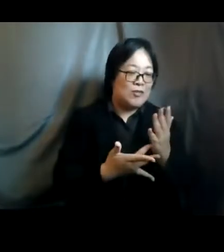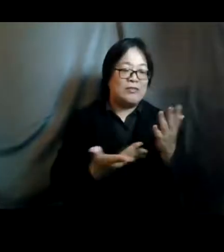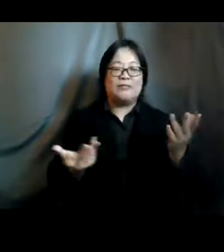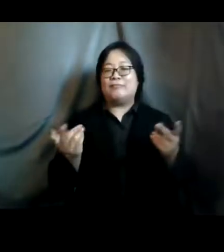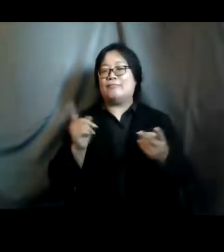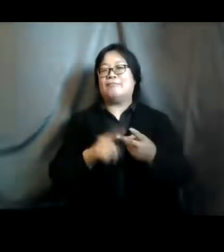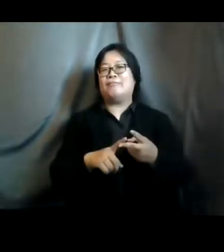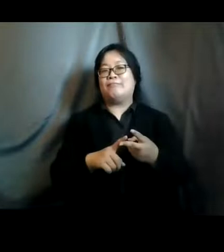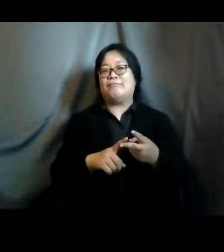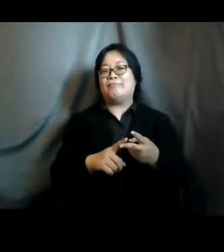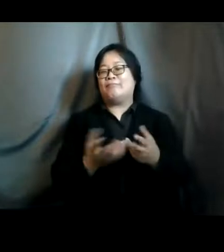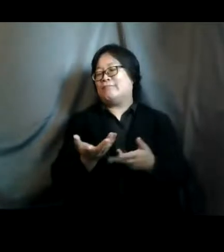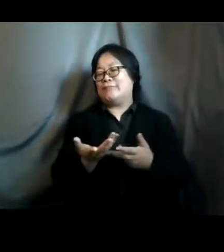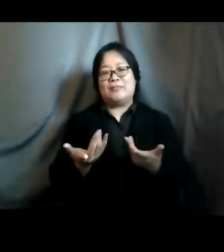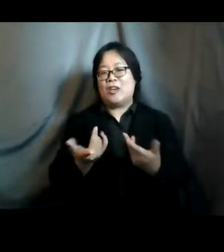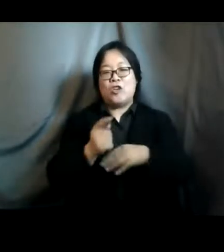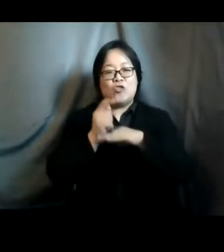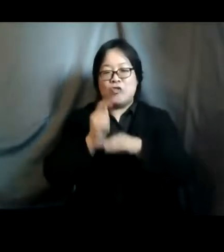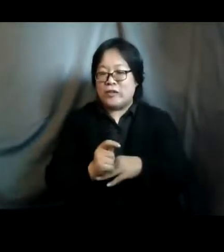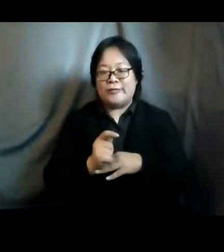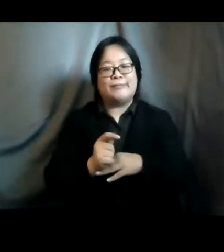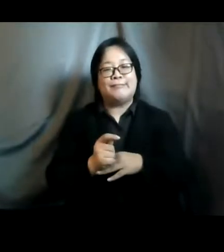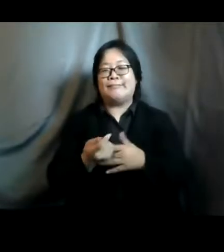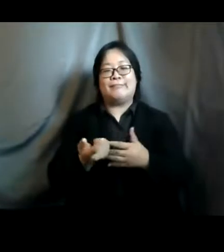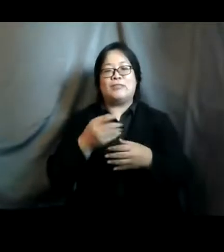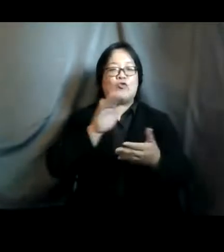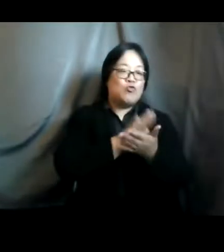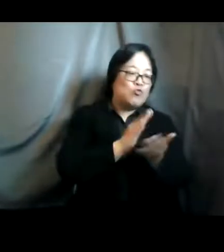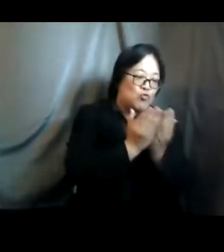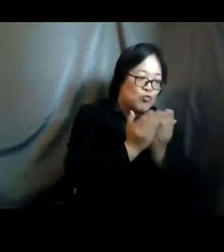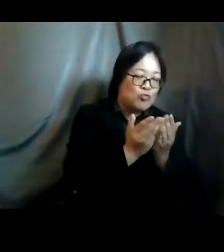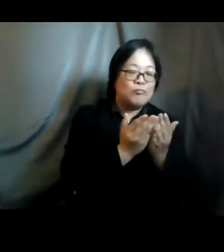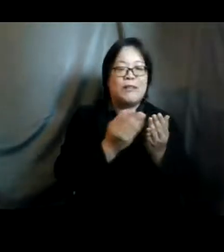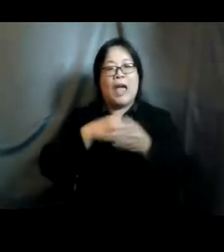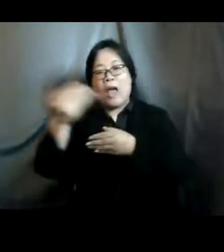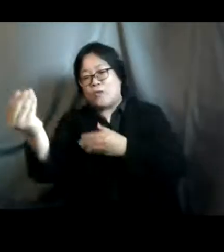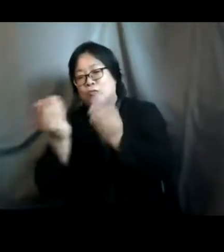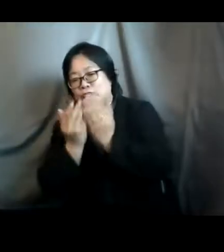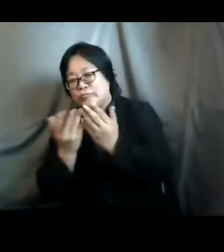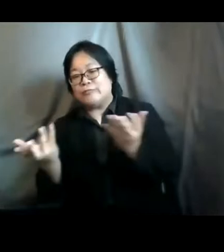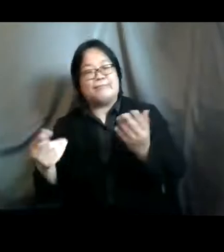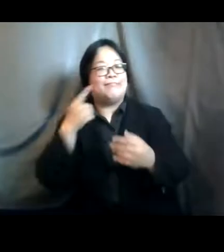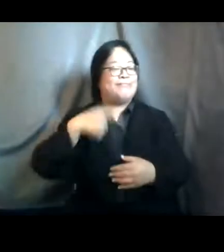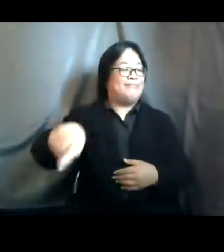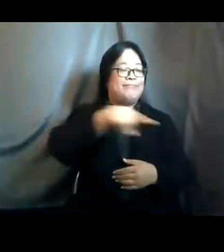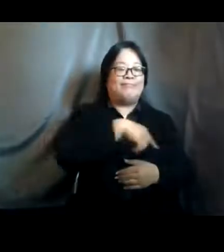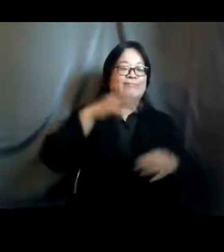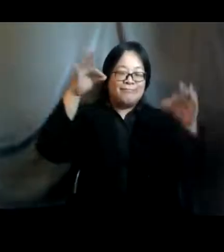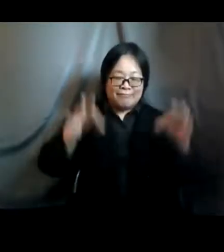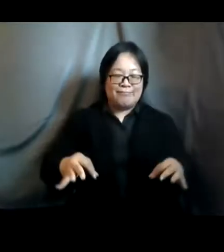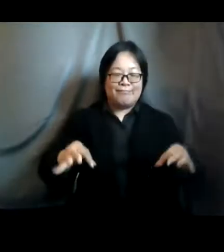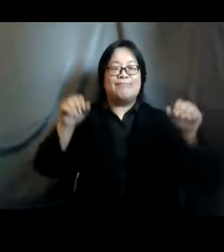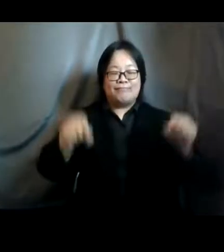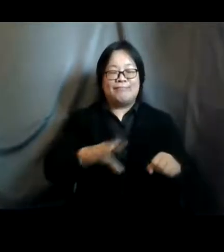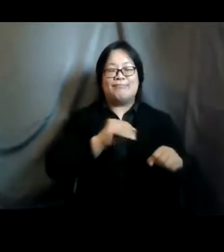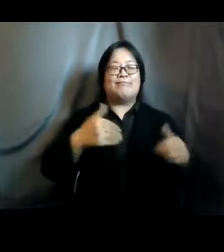traditional means both within school and out of school so that they can make the right decisions and choose for themselves and they have